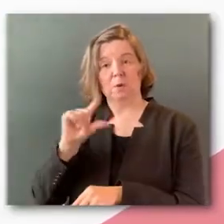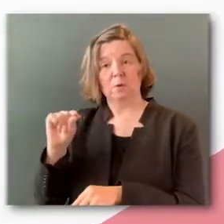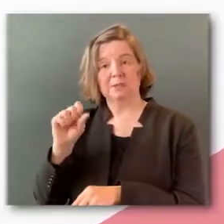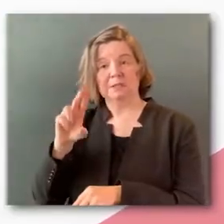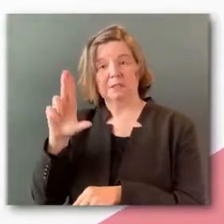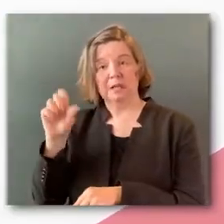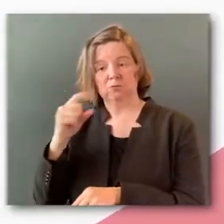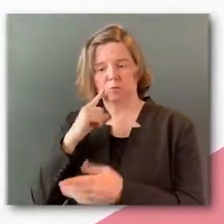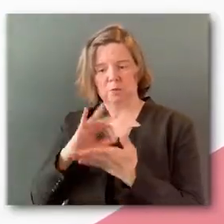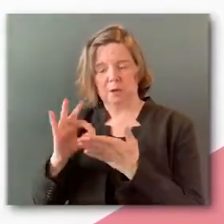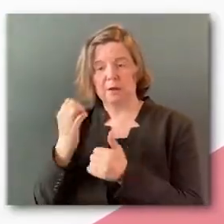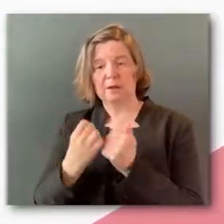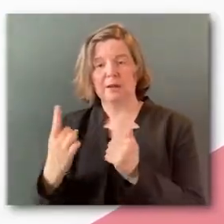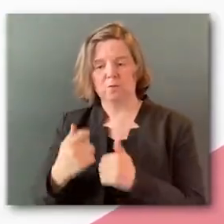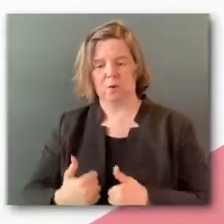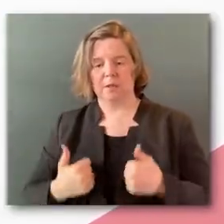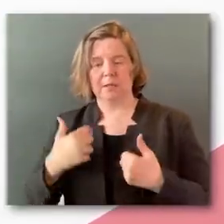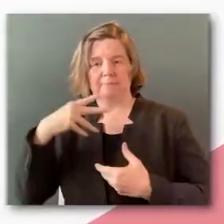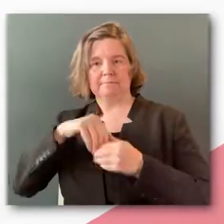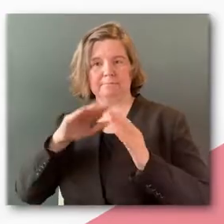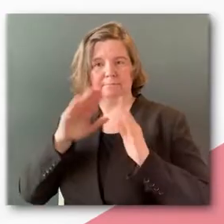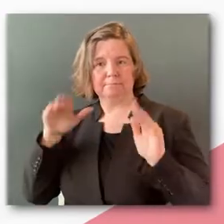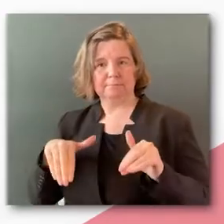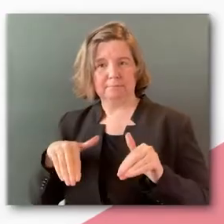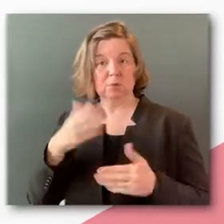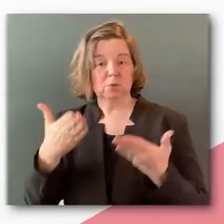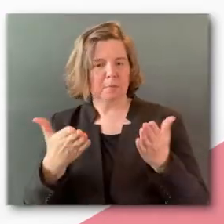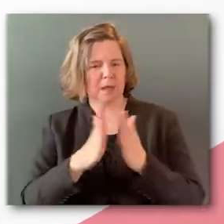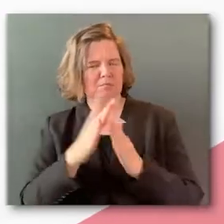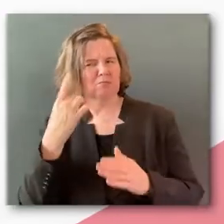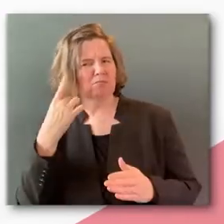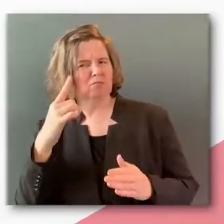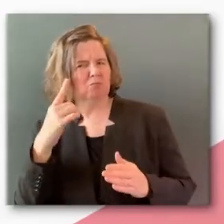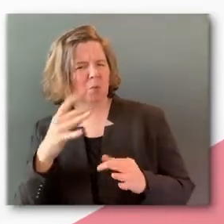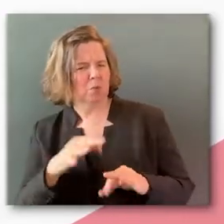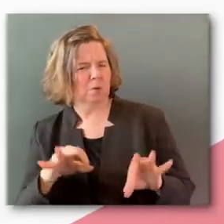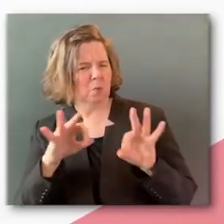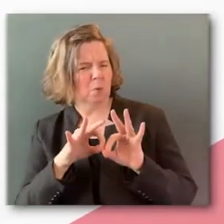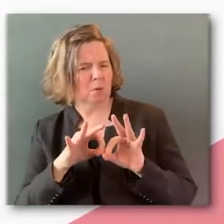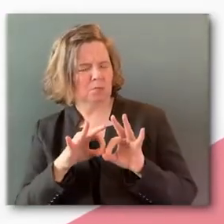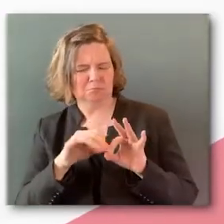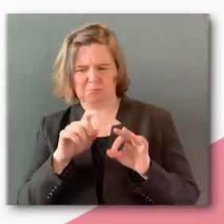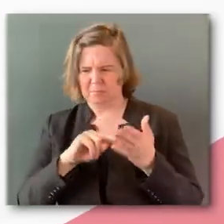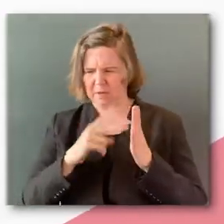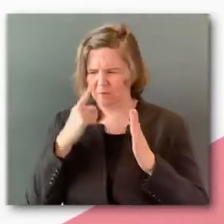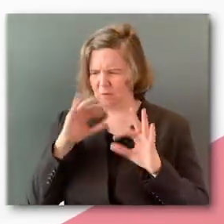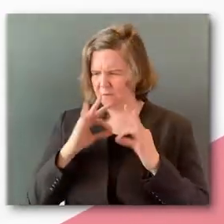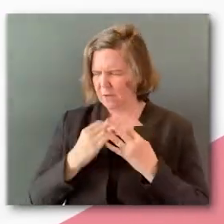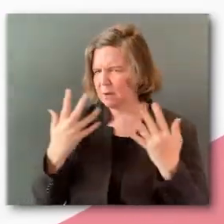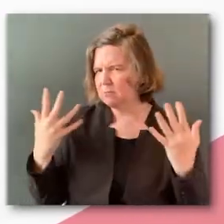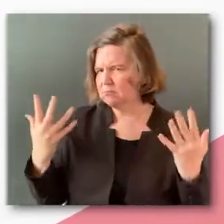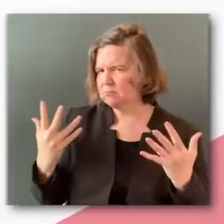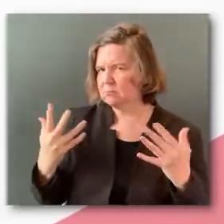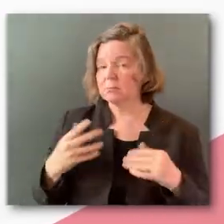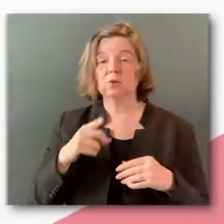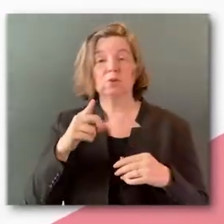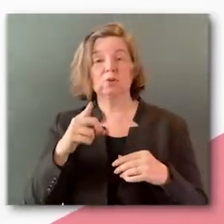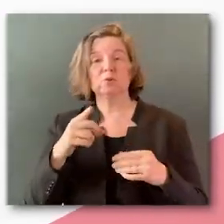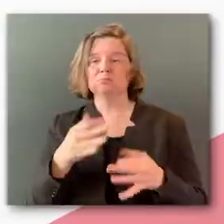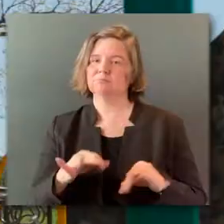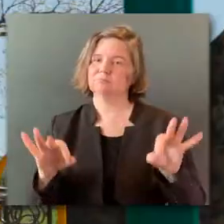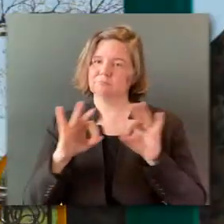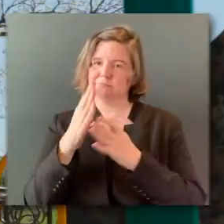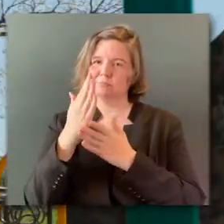respond to the 2020 Census to count everyone living in your household. You may ask why this is important and what does this mean to your family.